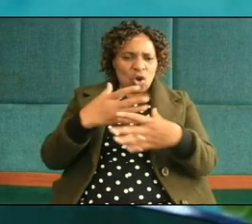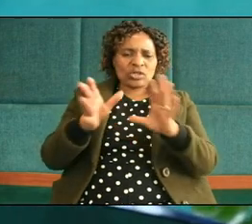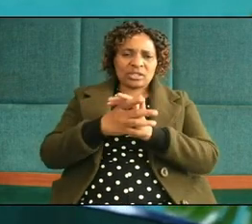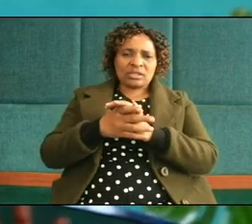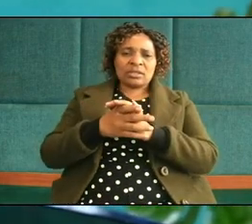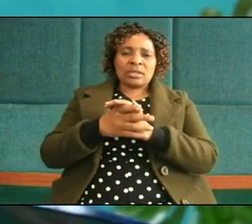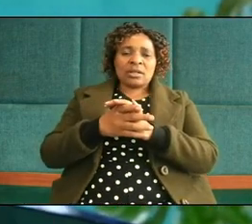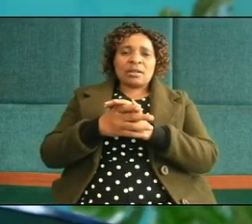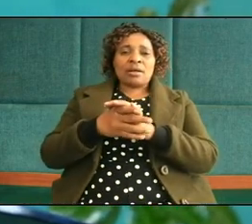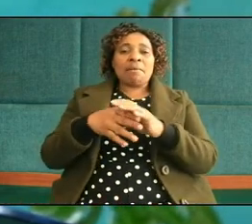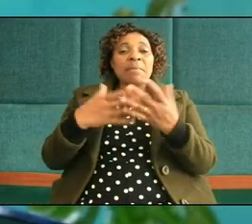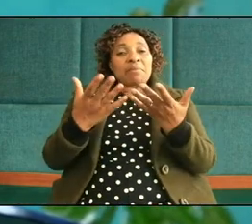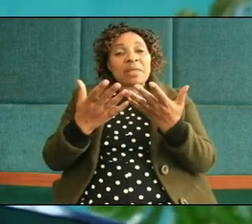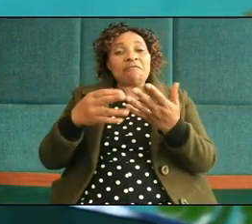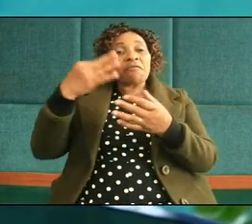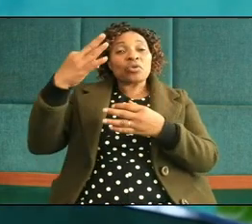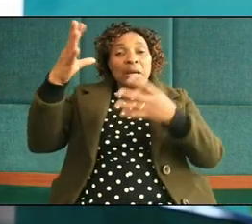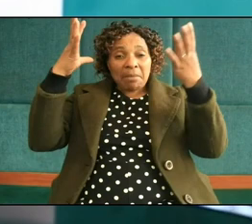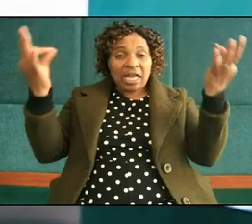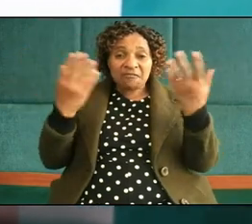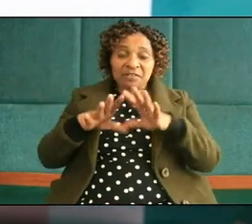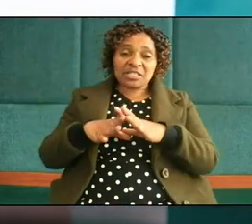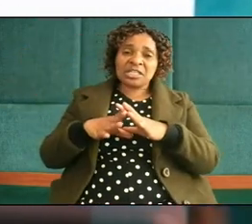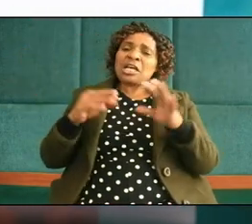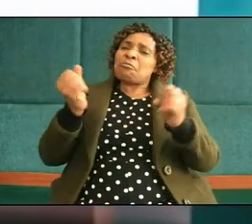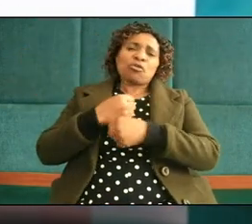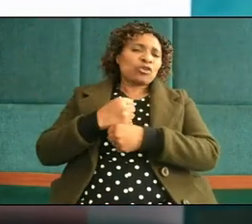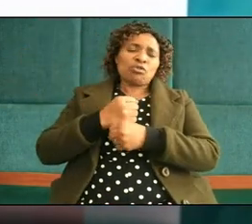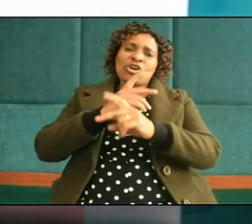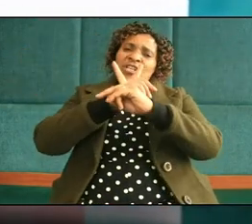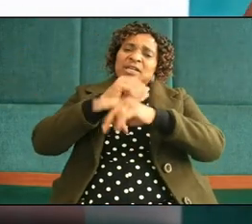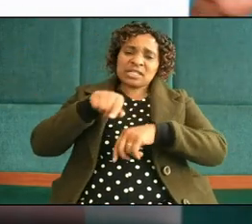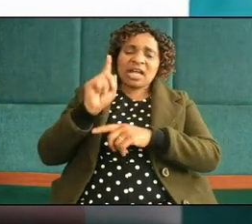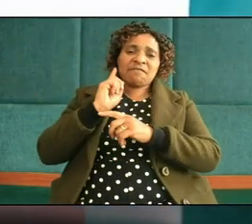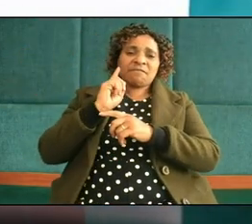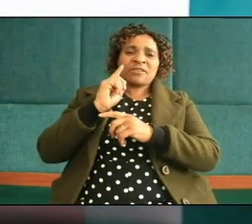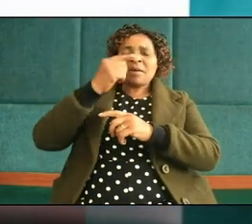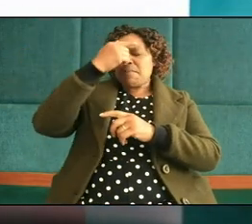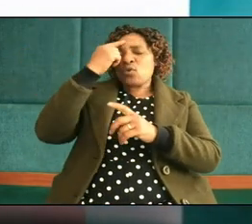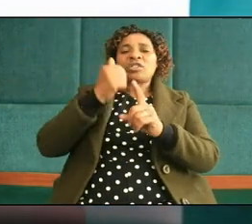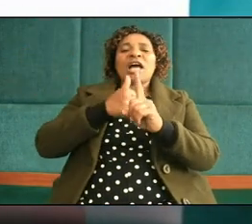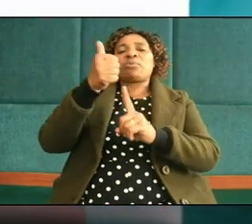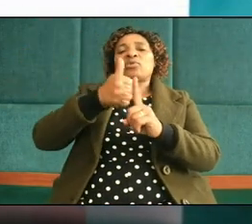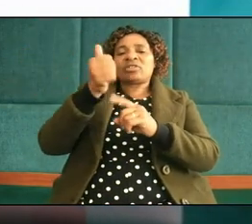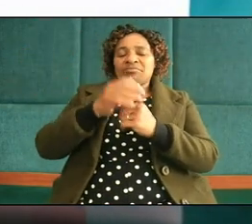married still she doesn't trust herself because she was abused